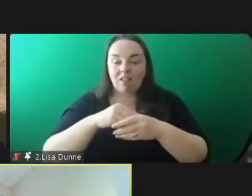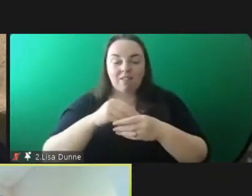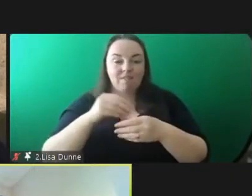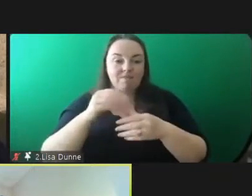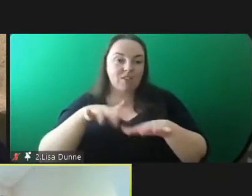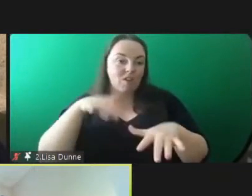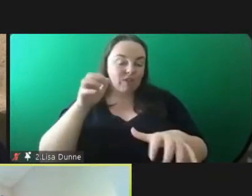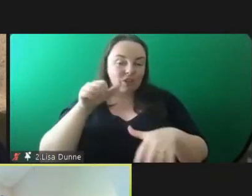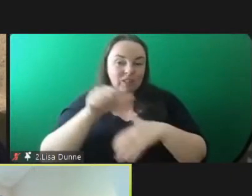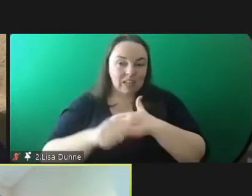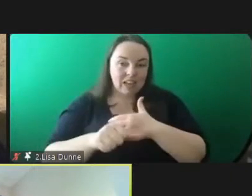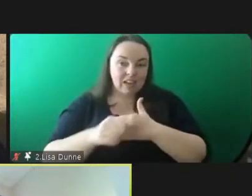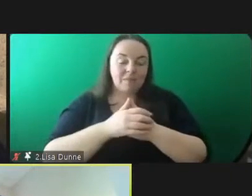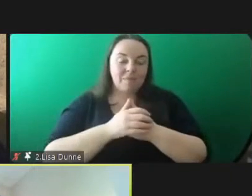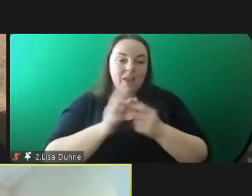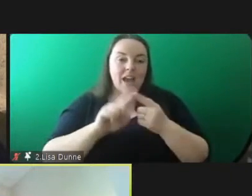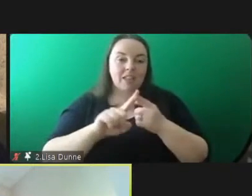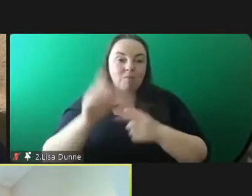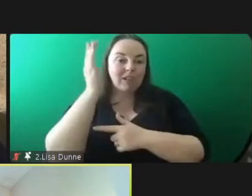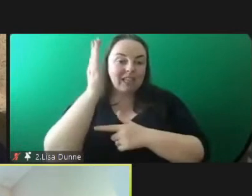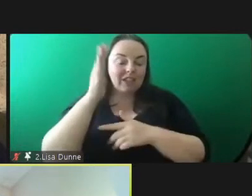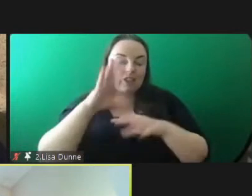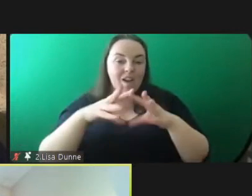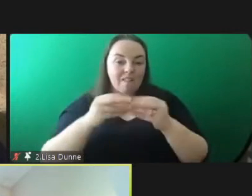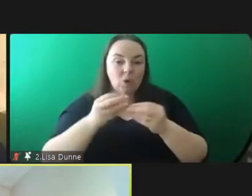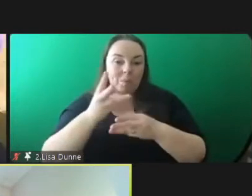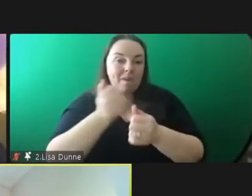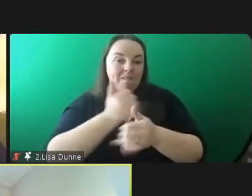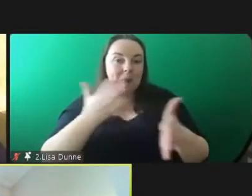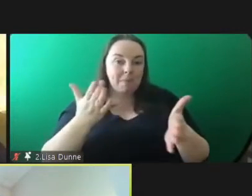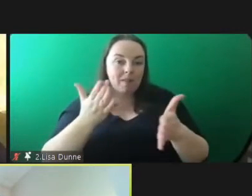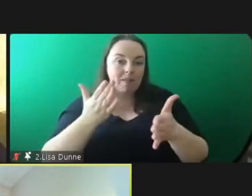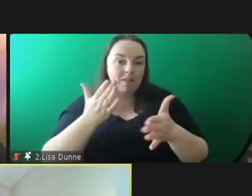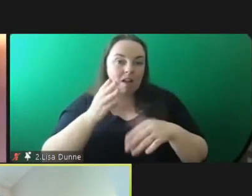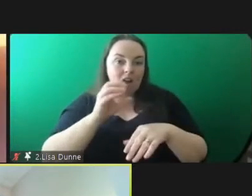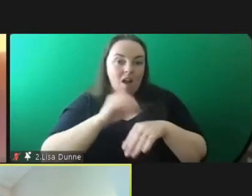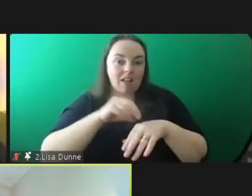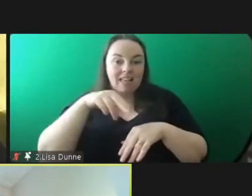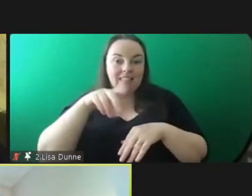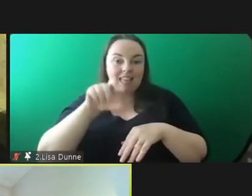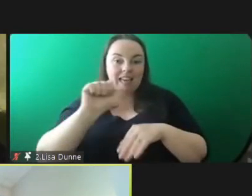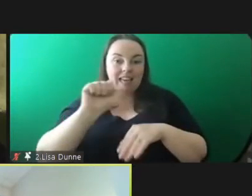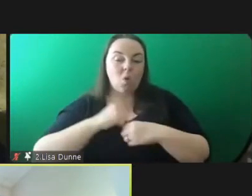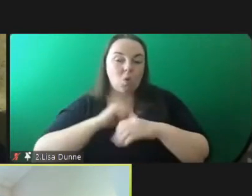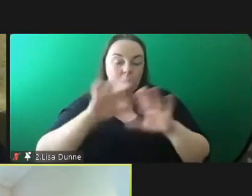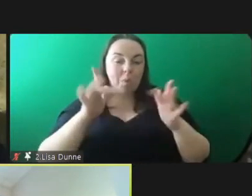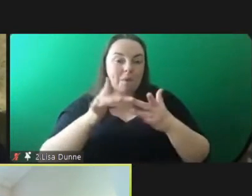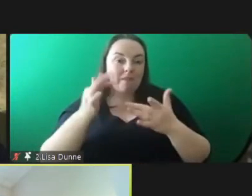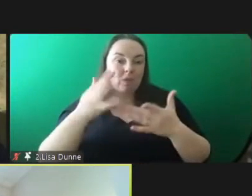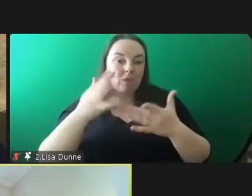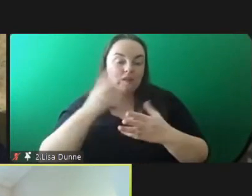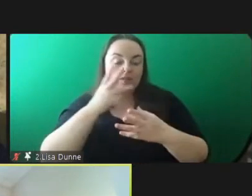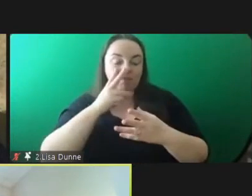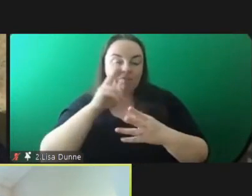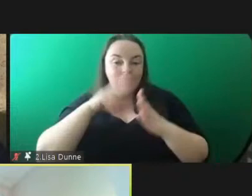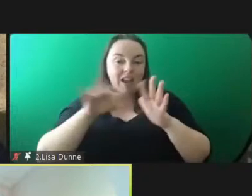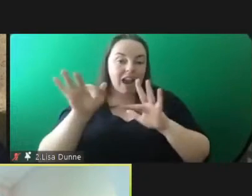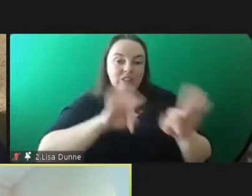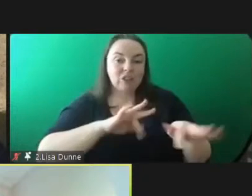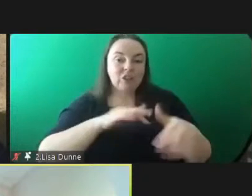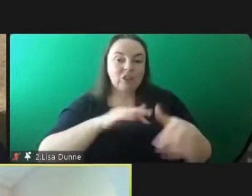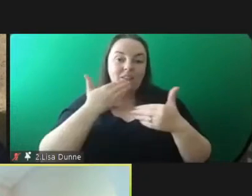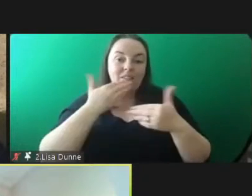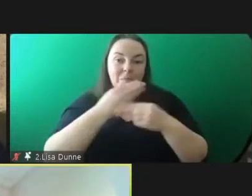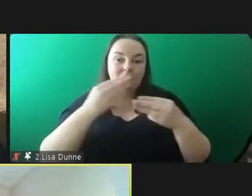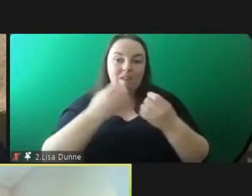the conference and the presentations and so on will be available as you know on the nda's website if you want to follow up so without further ado thanks very